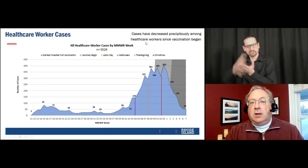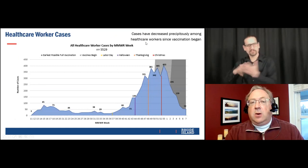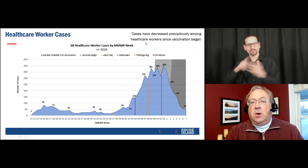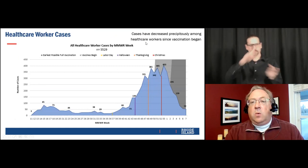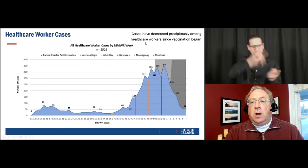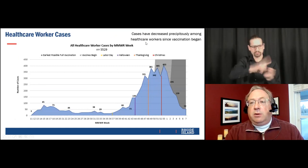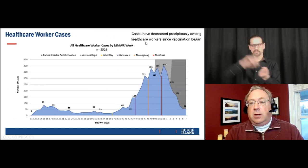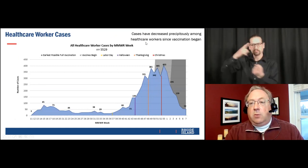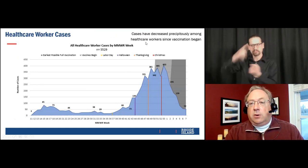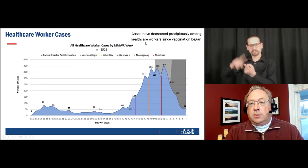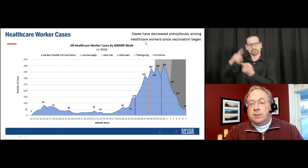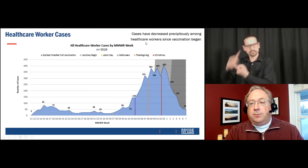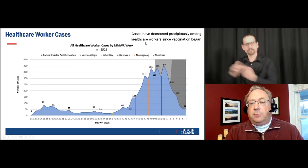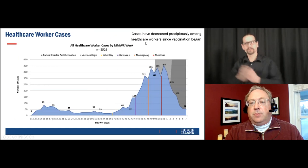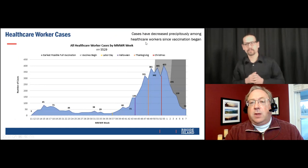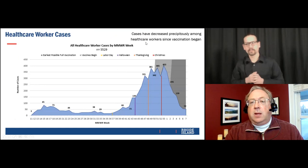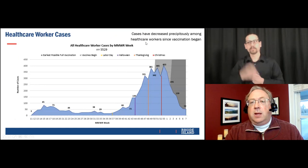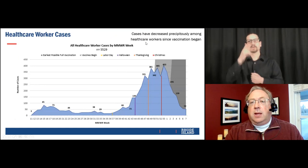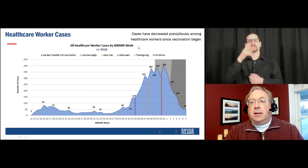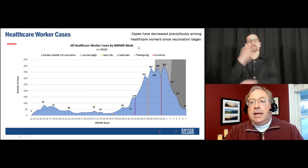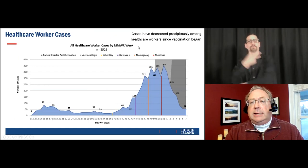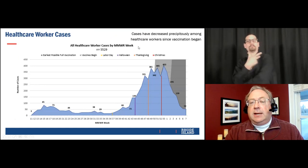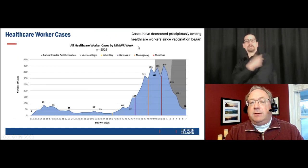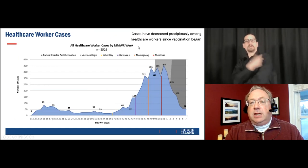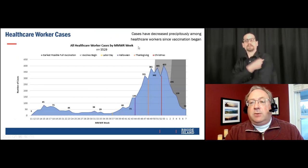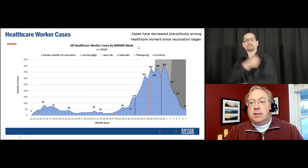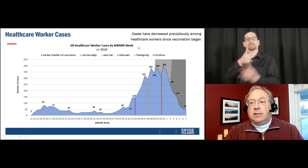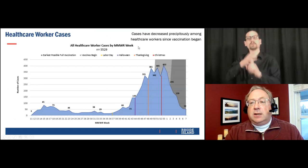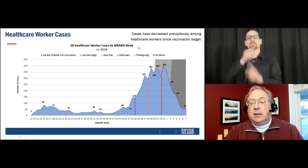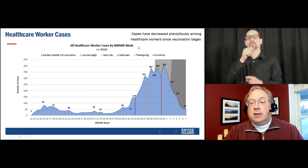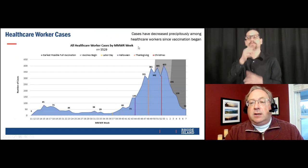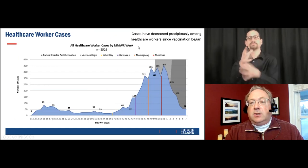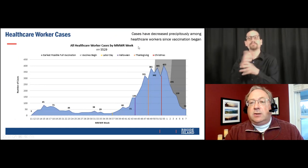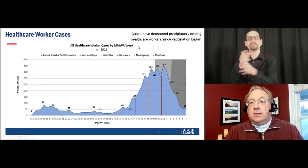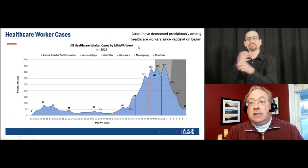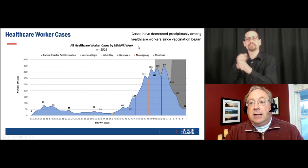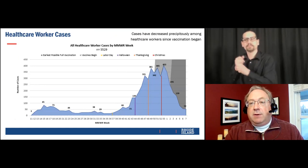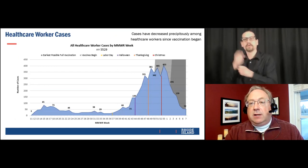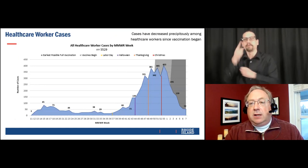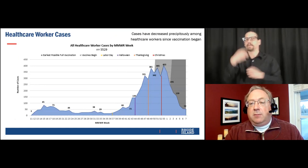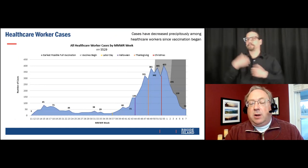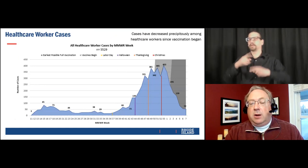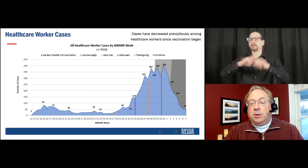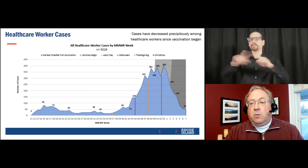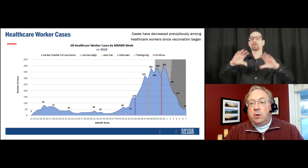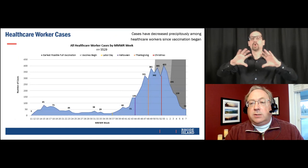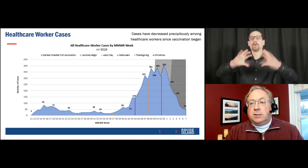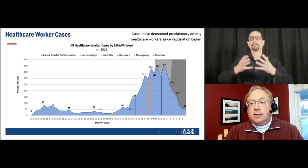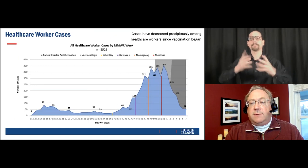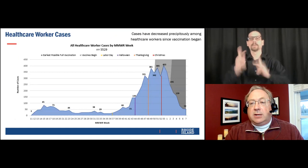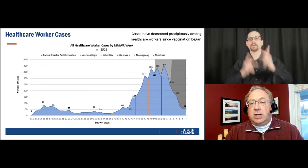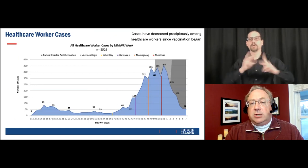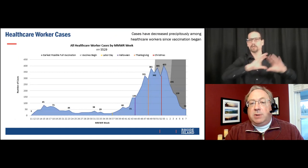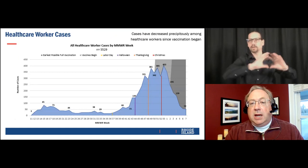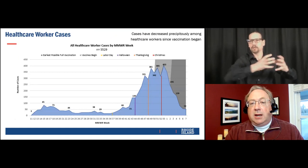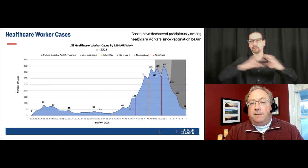vaccine were healthcare workers. Cases have decreased significantly among healthcare workers